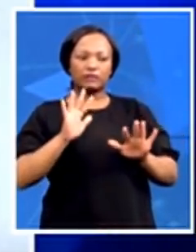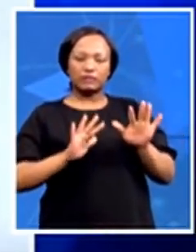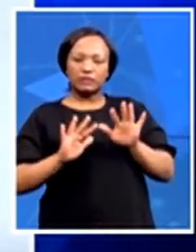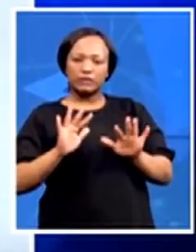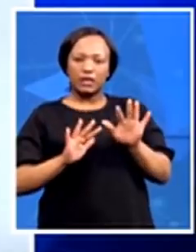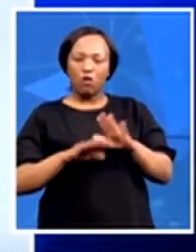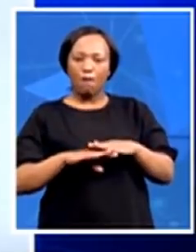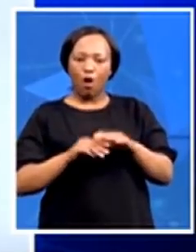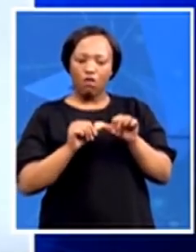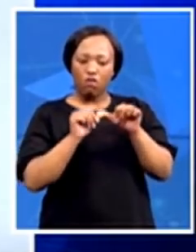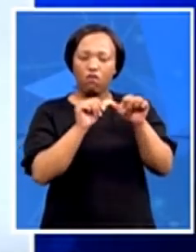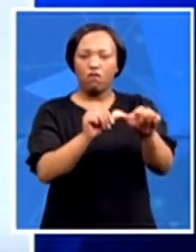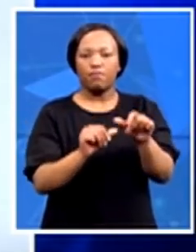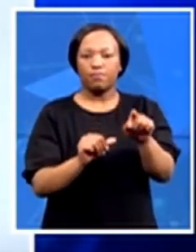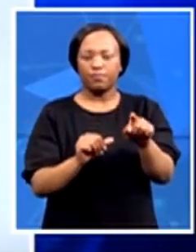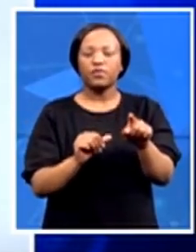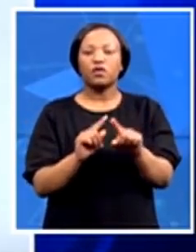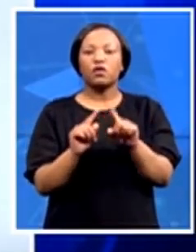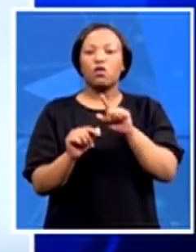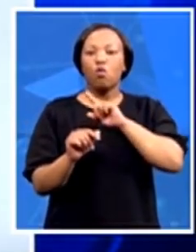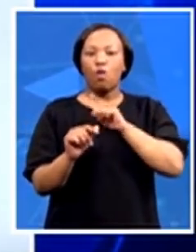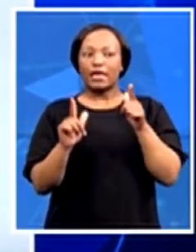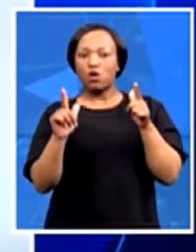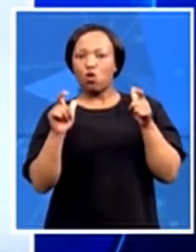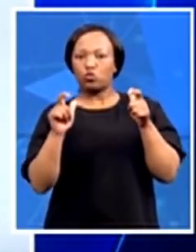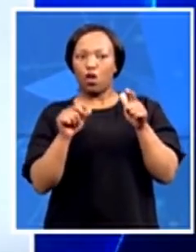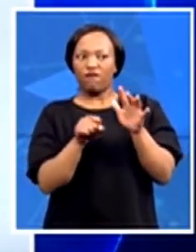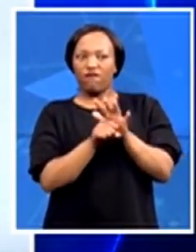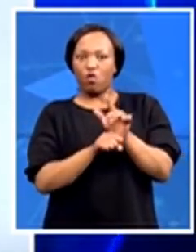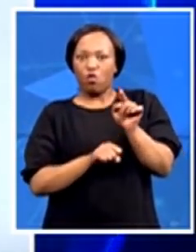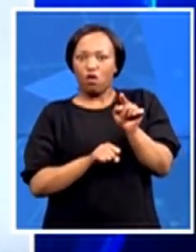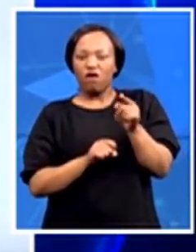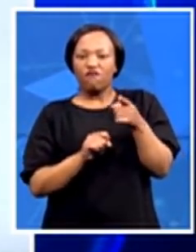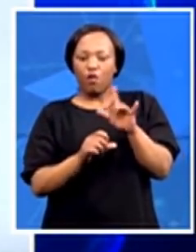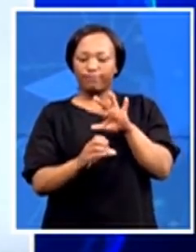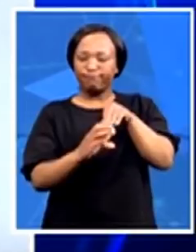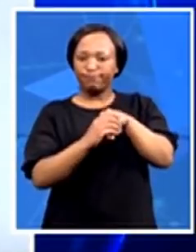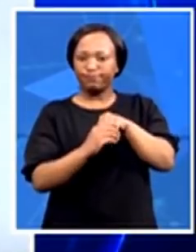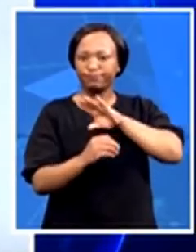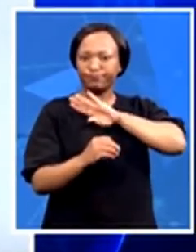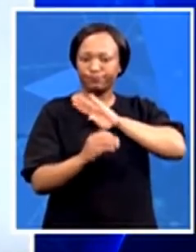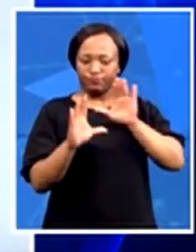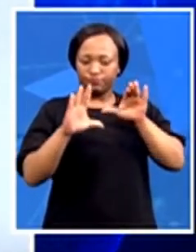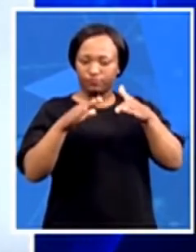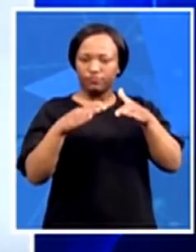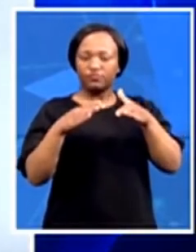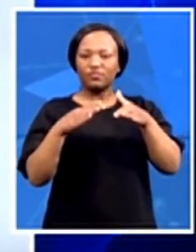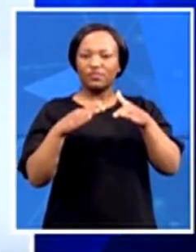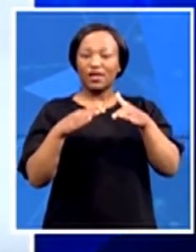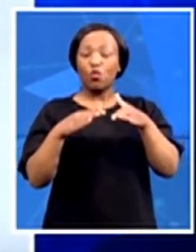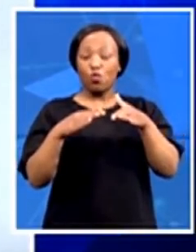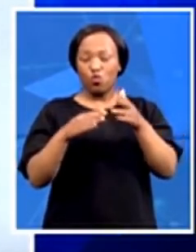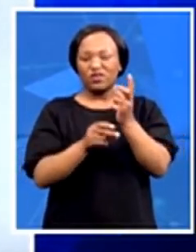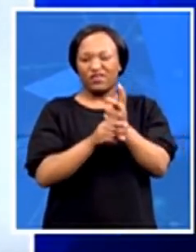control entirely of being part of the force. So it's a very difficult position to be in given that the army is of course extremely